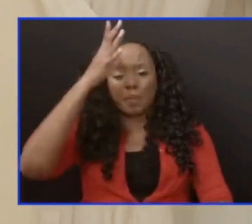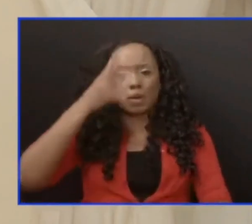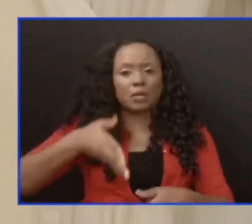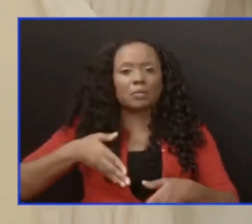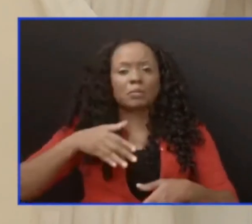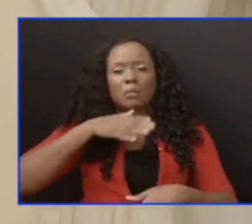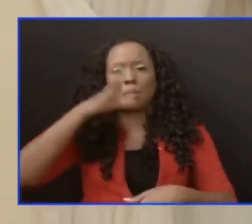require parental consenting.